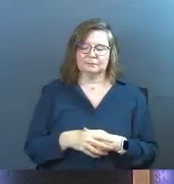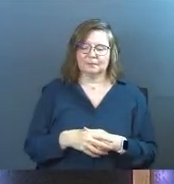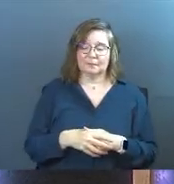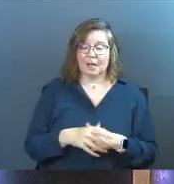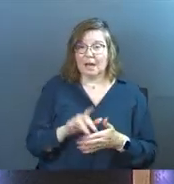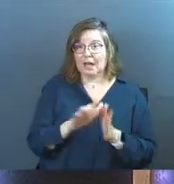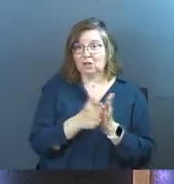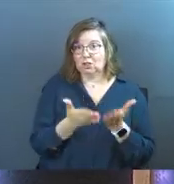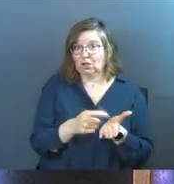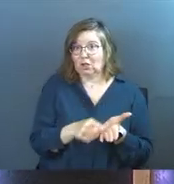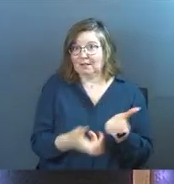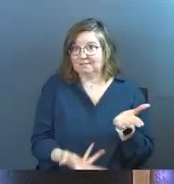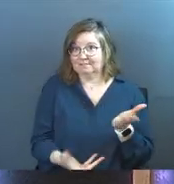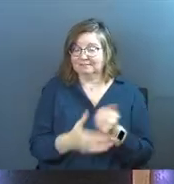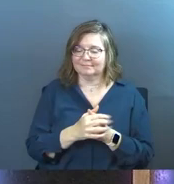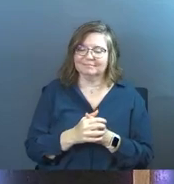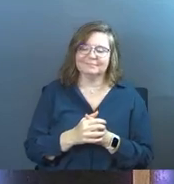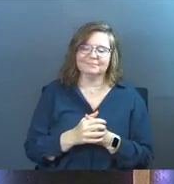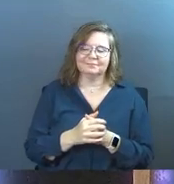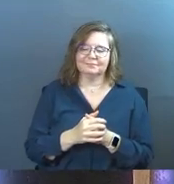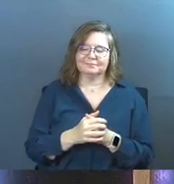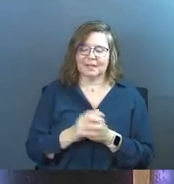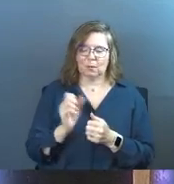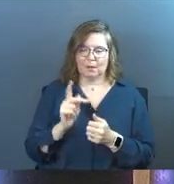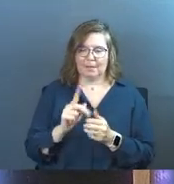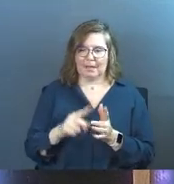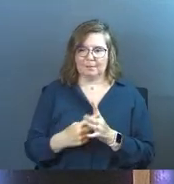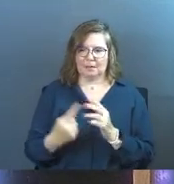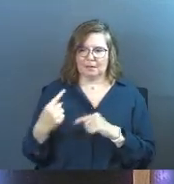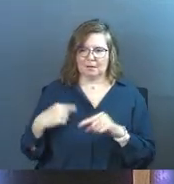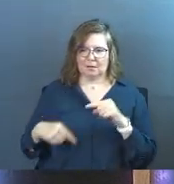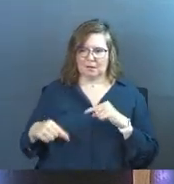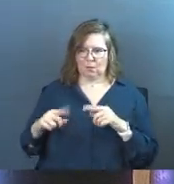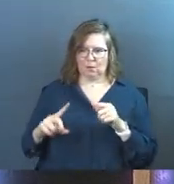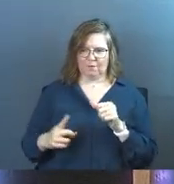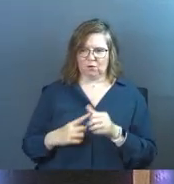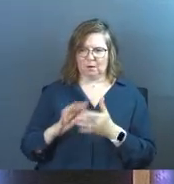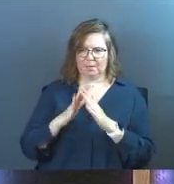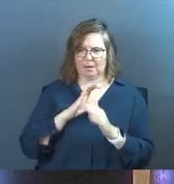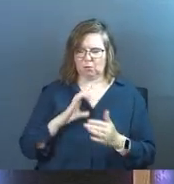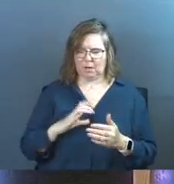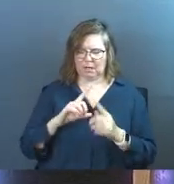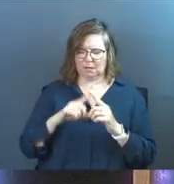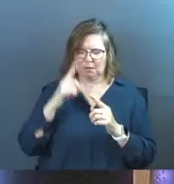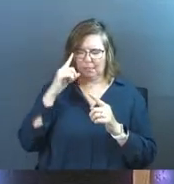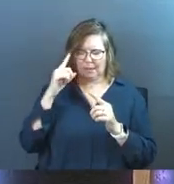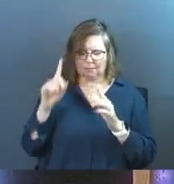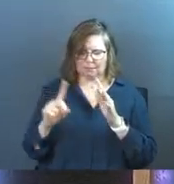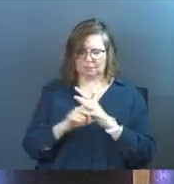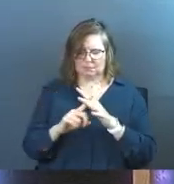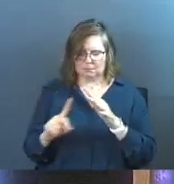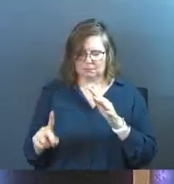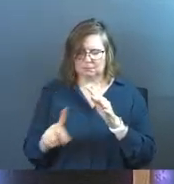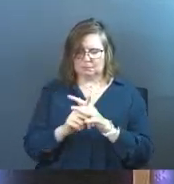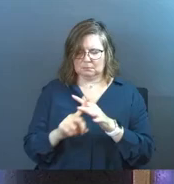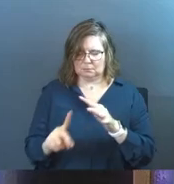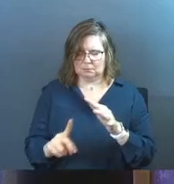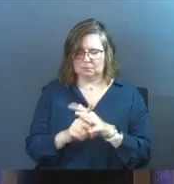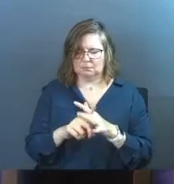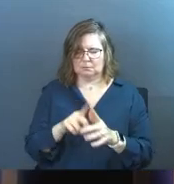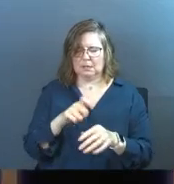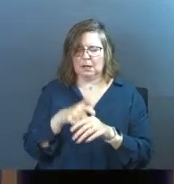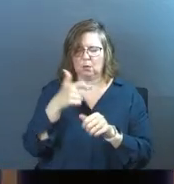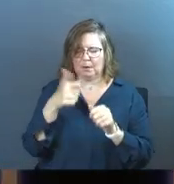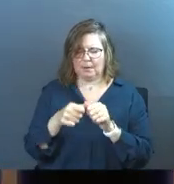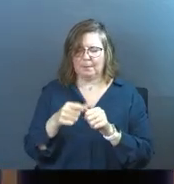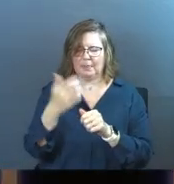I had a journal and I went back to the beginning of my walk and I just, I started tracking through every single time that I can remember that